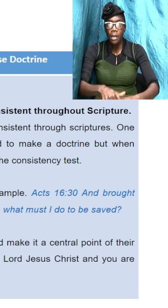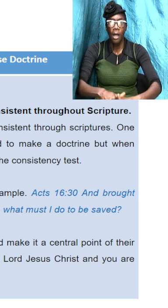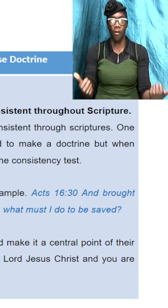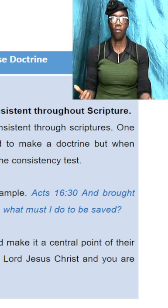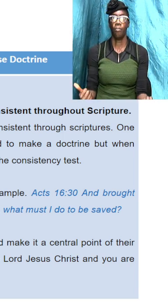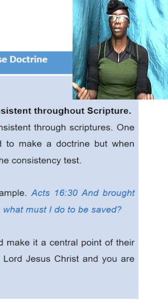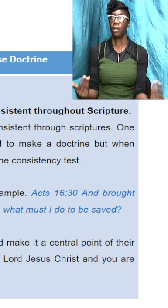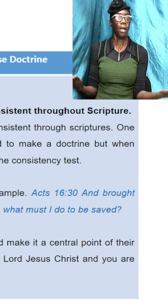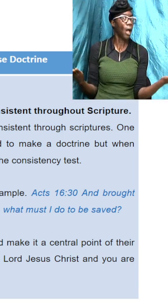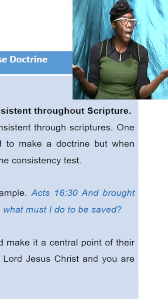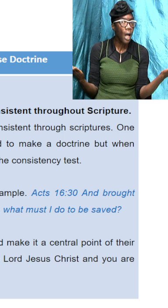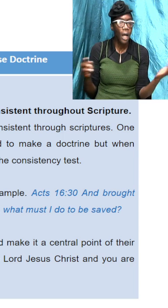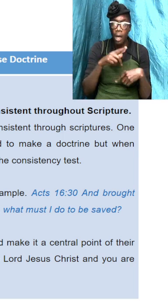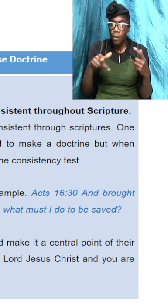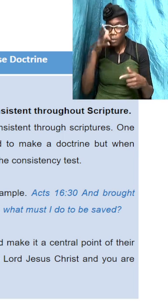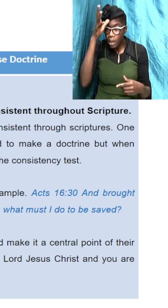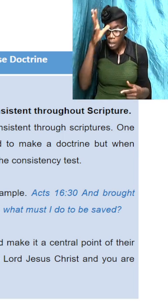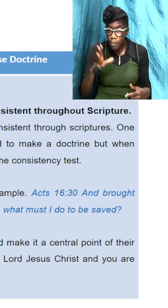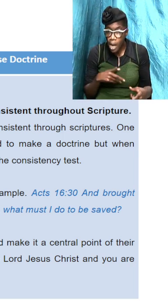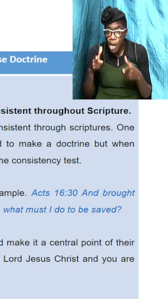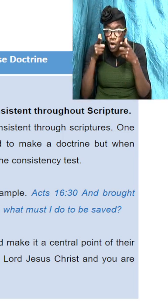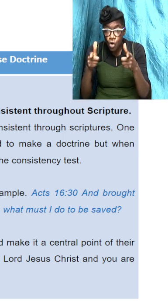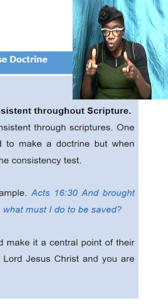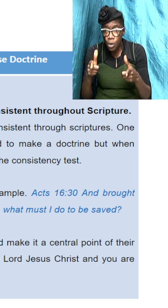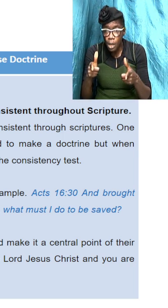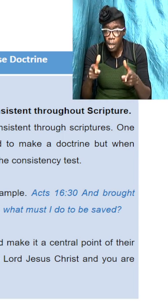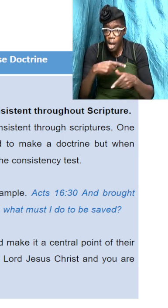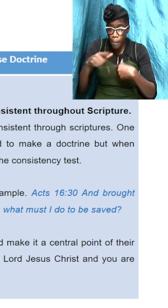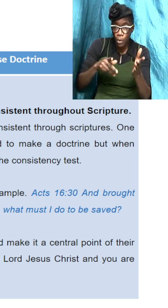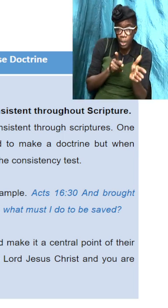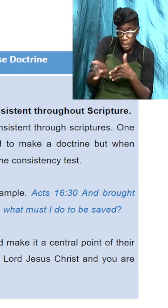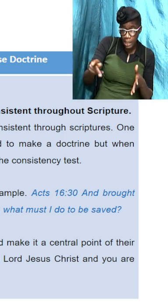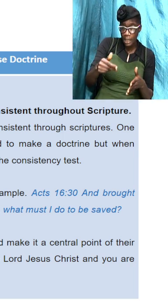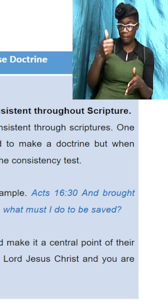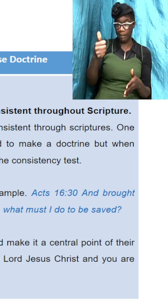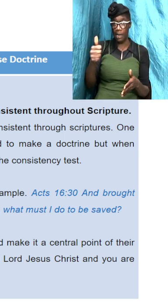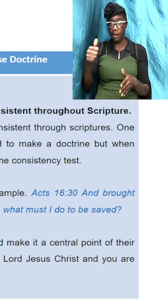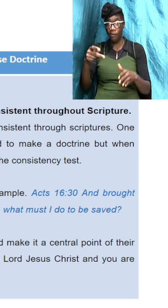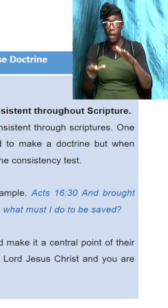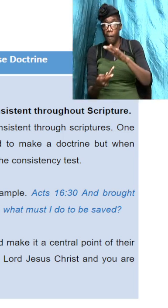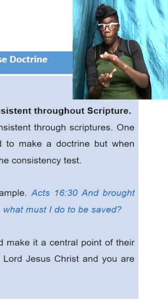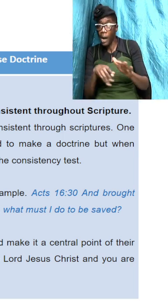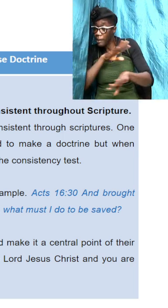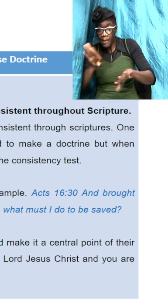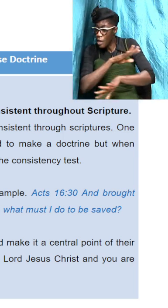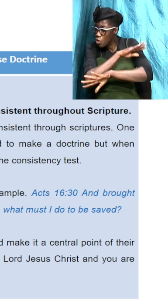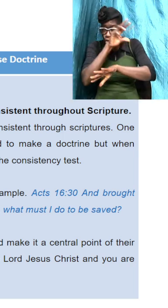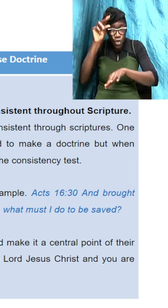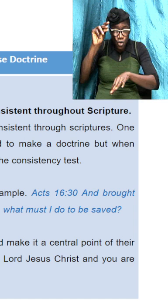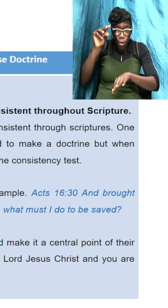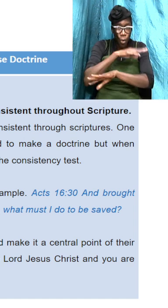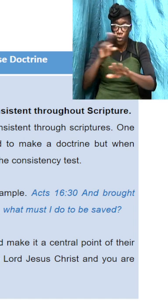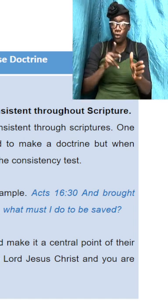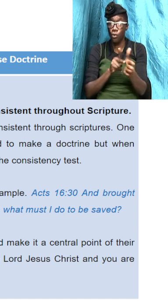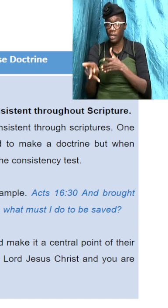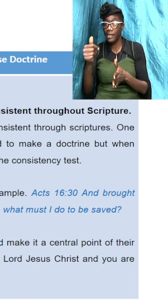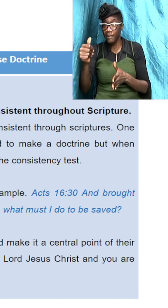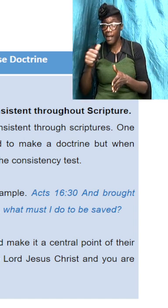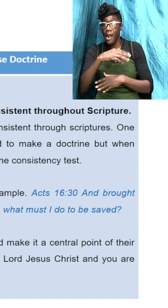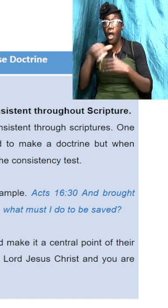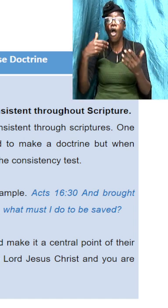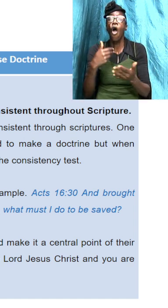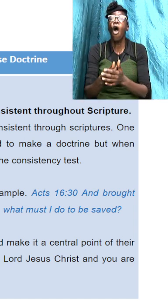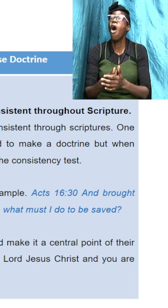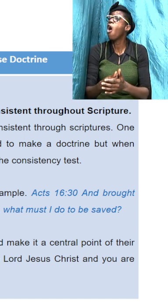when the man get up and look he was about to kill himself and Paul said no all of us don't kill yourself all of us is still